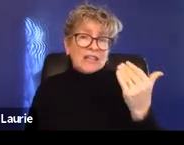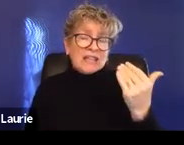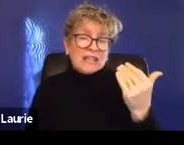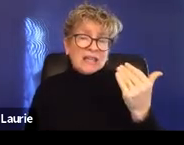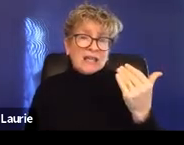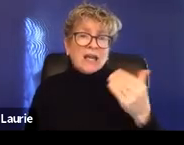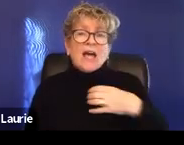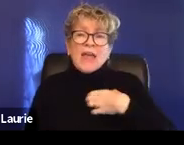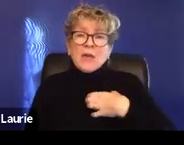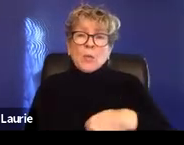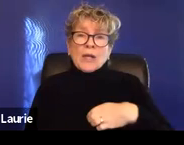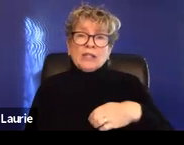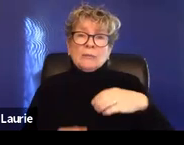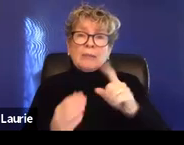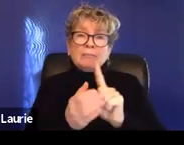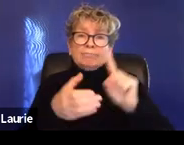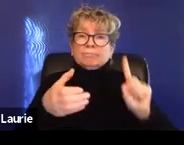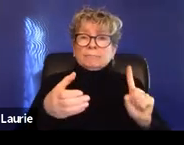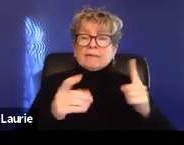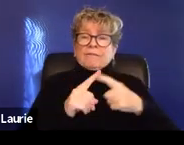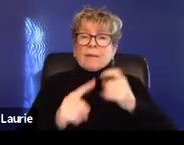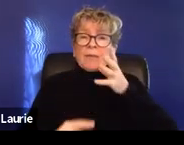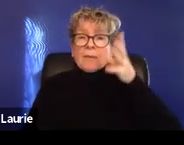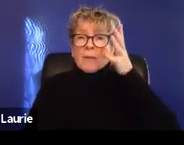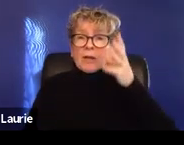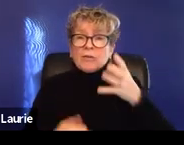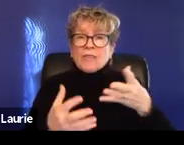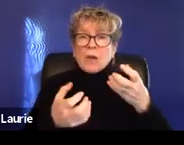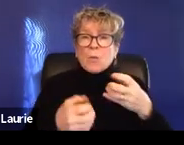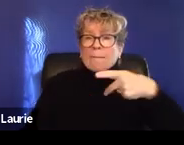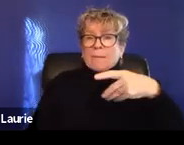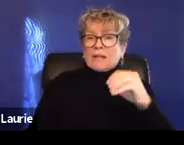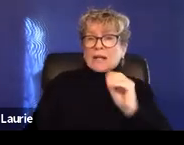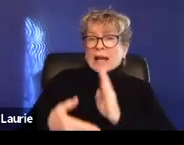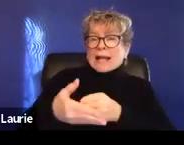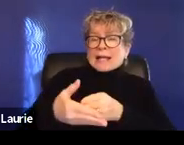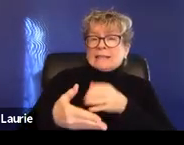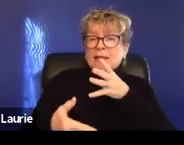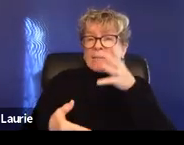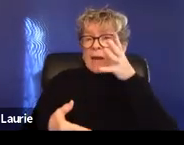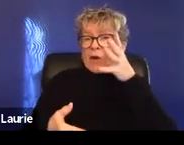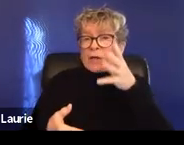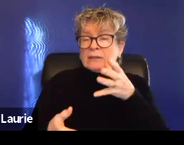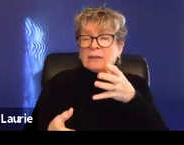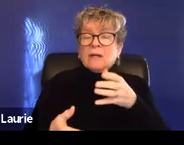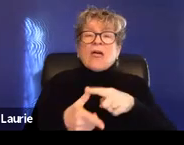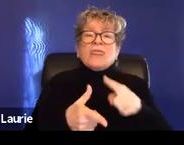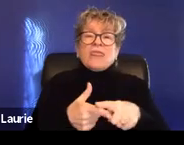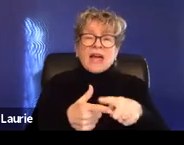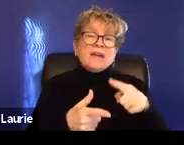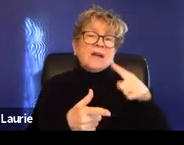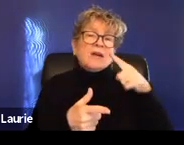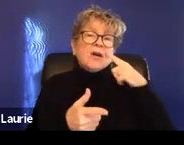from their parents or get a protection order, definitely explore emancipation as an option for that